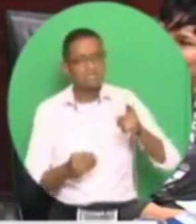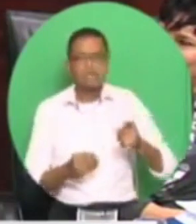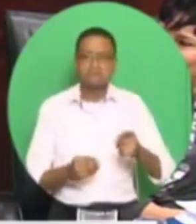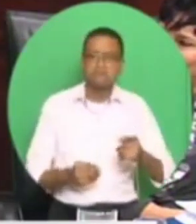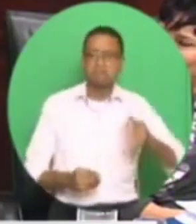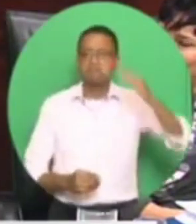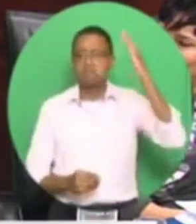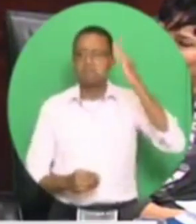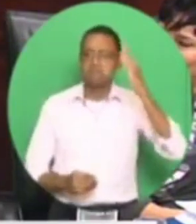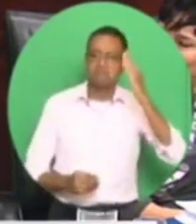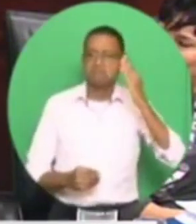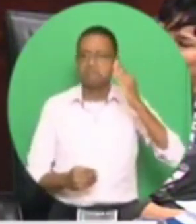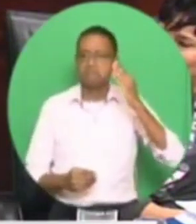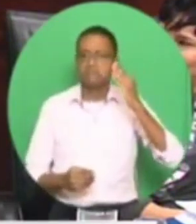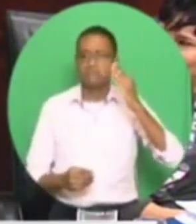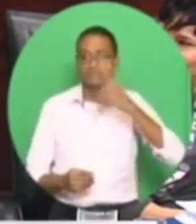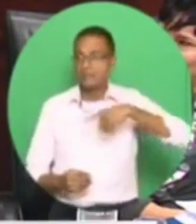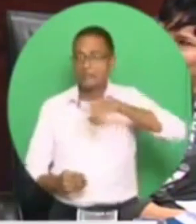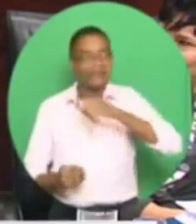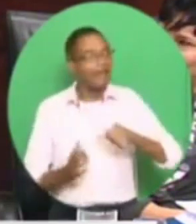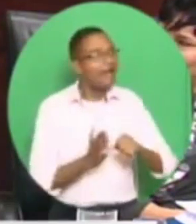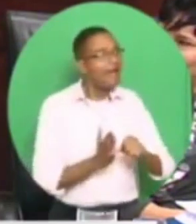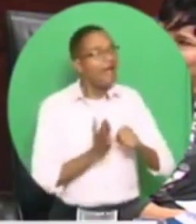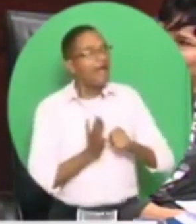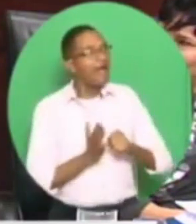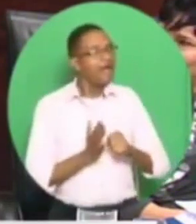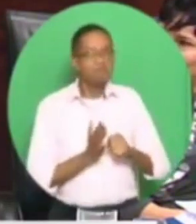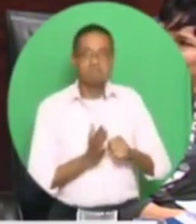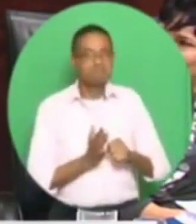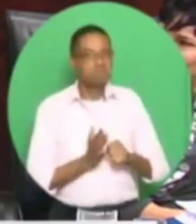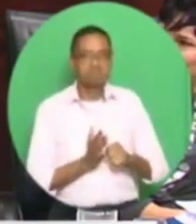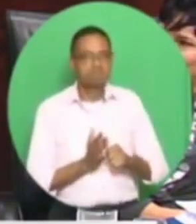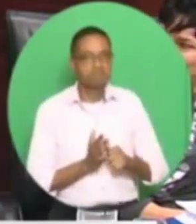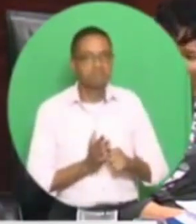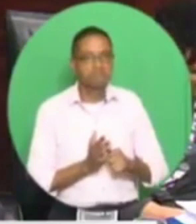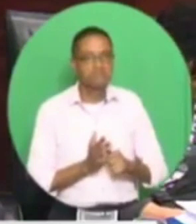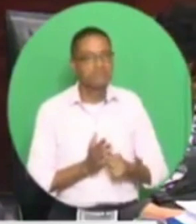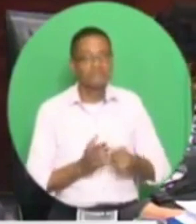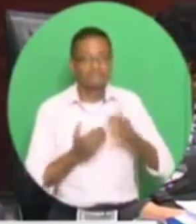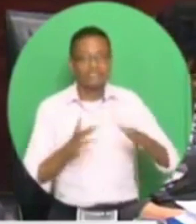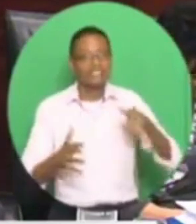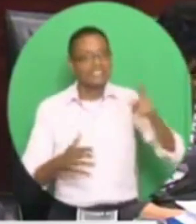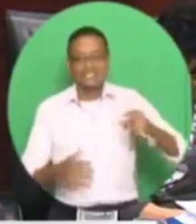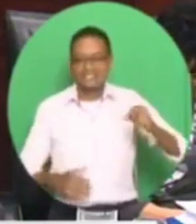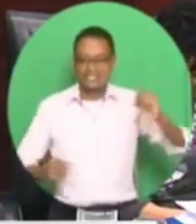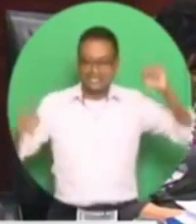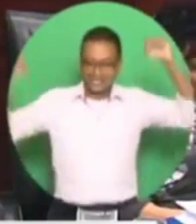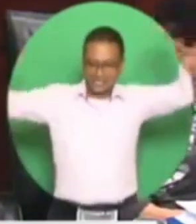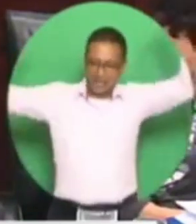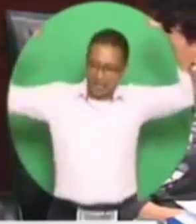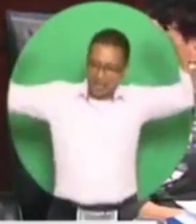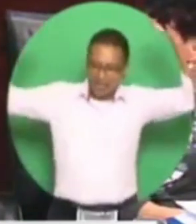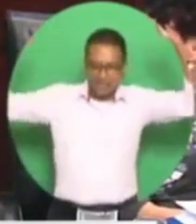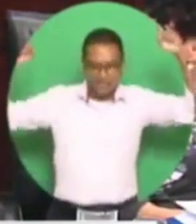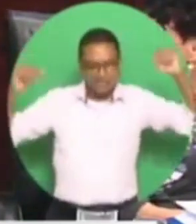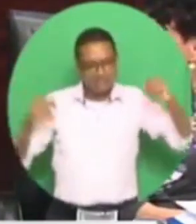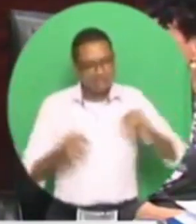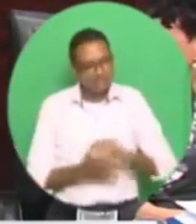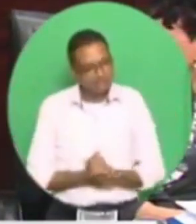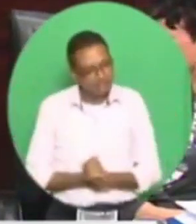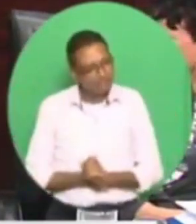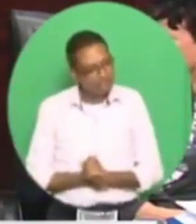It was uninspiring. At the end, he raised his arms like sugary Leonard, punched the sky. His colleagues in